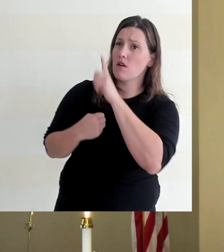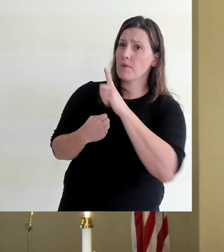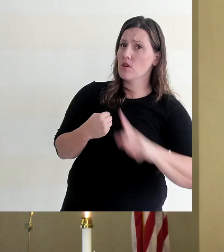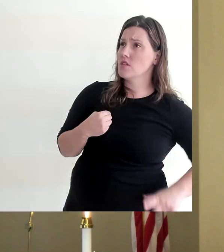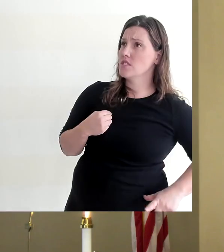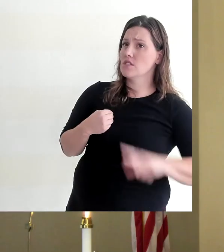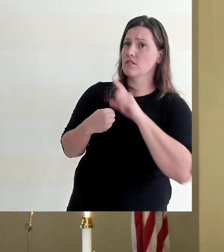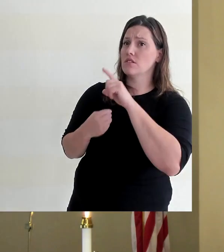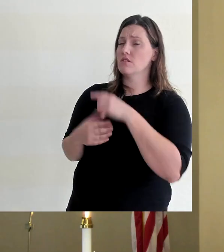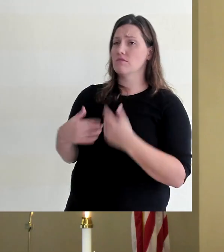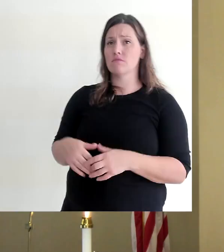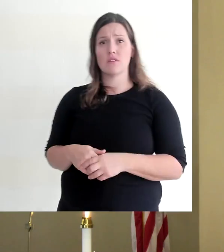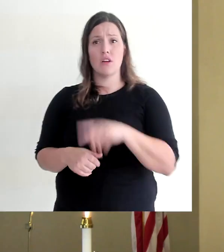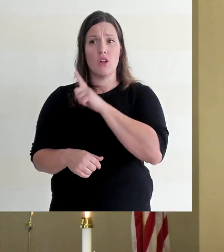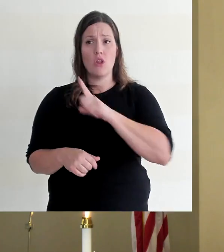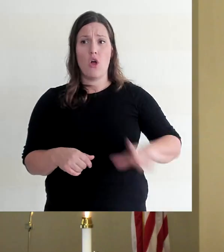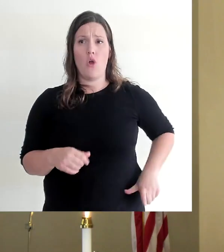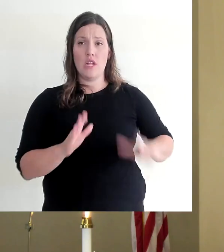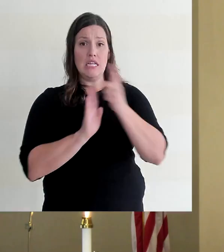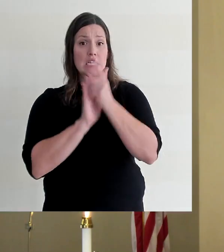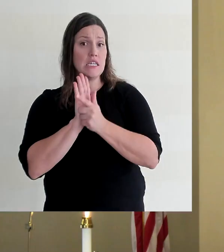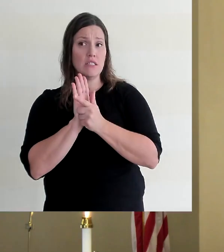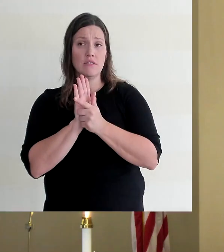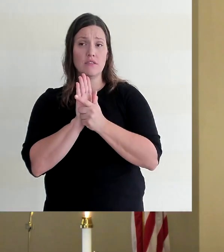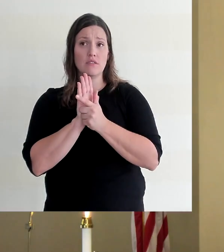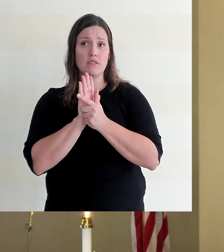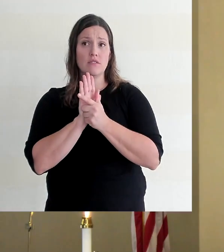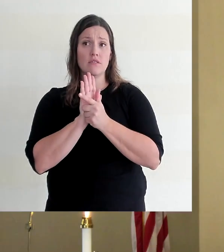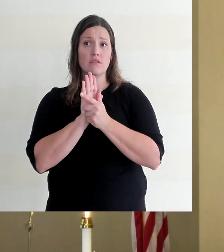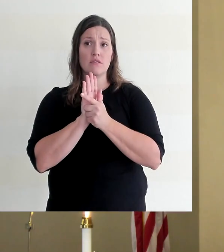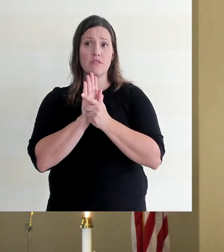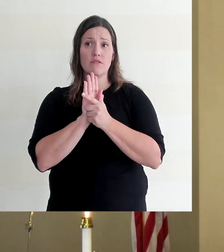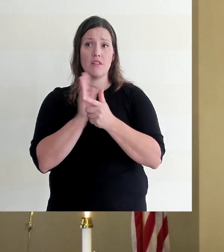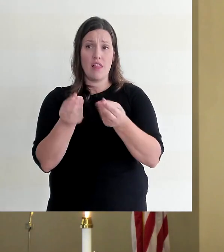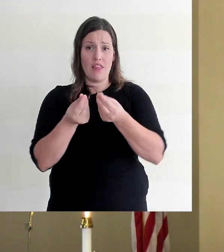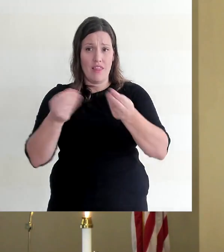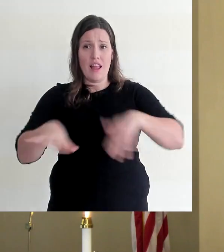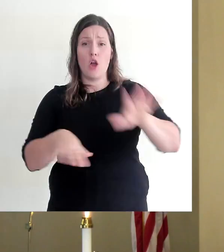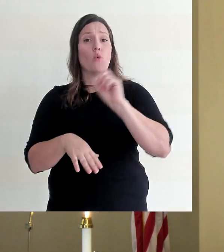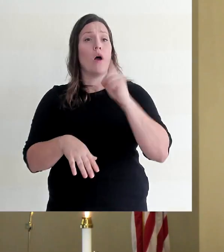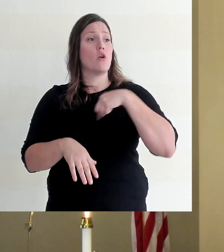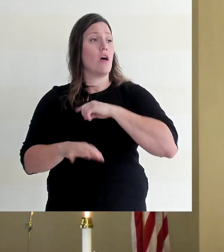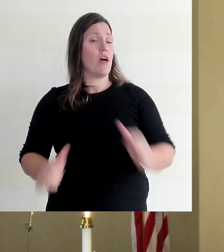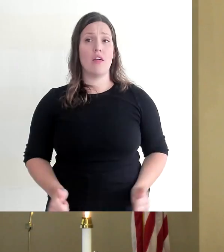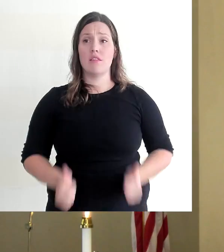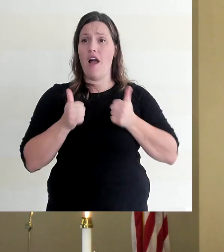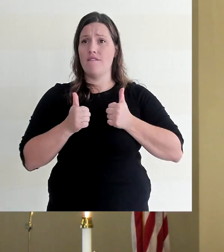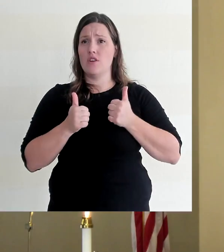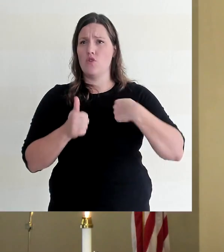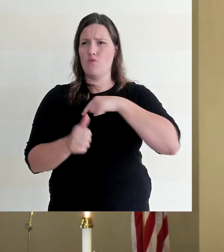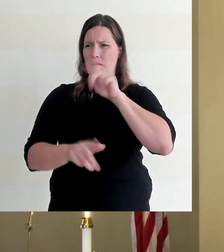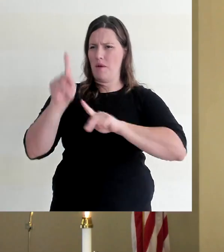Hebrews teaches us that we are to endure hardship as discipline, that people